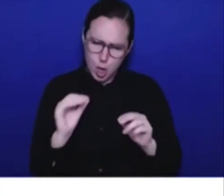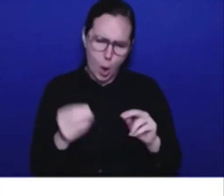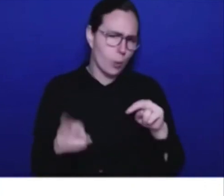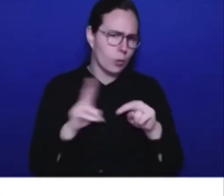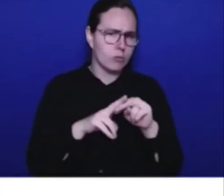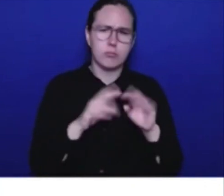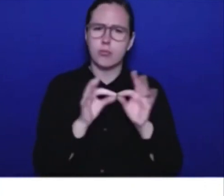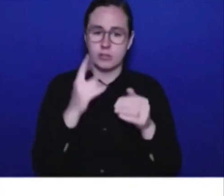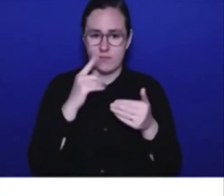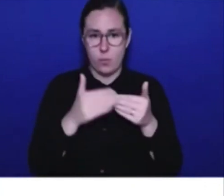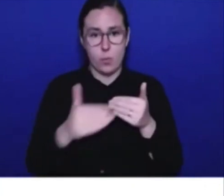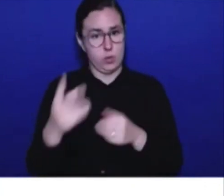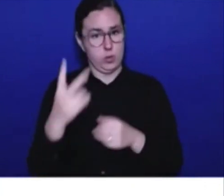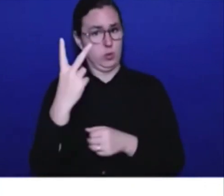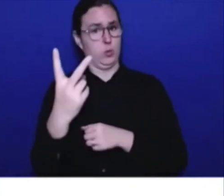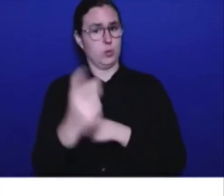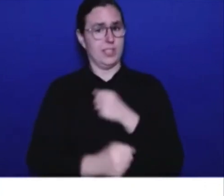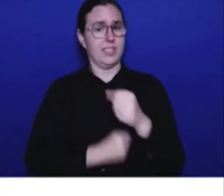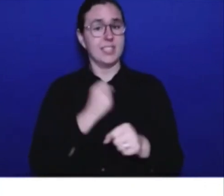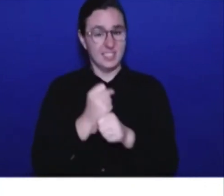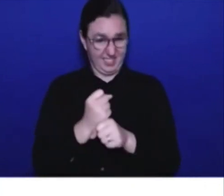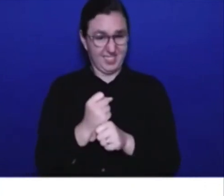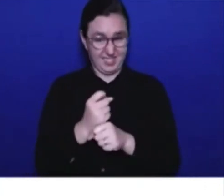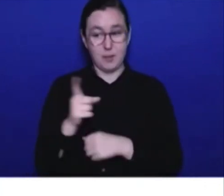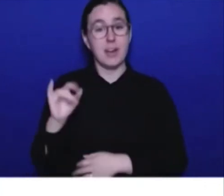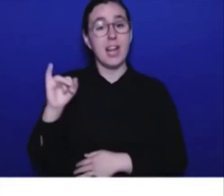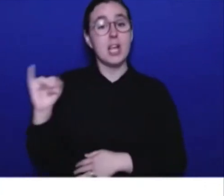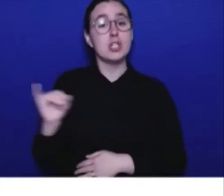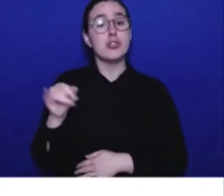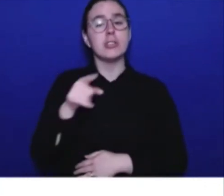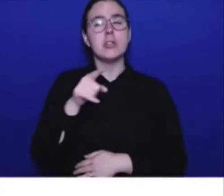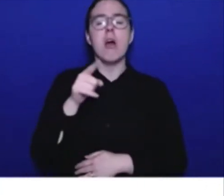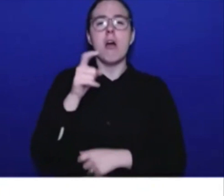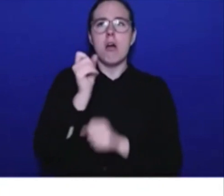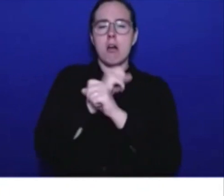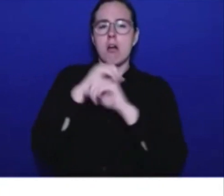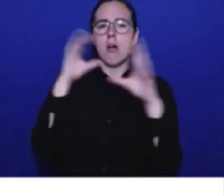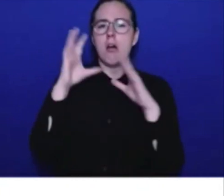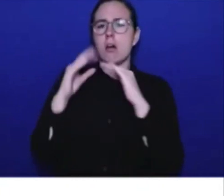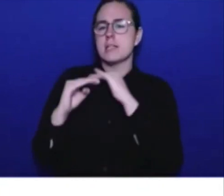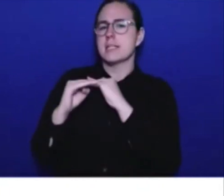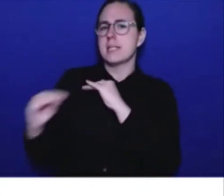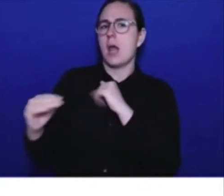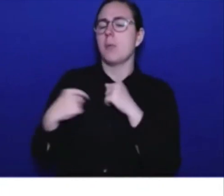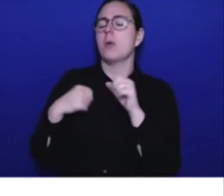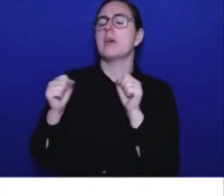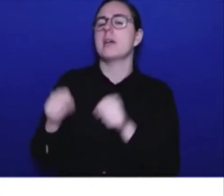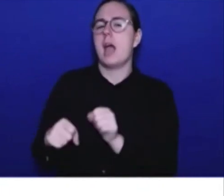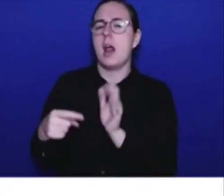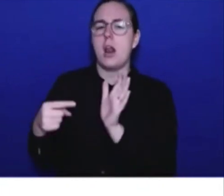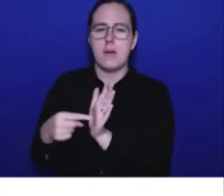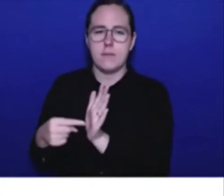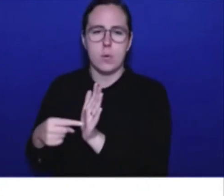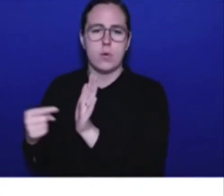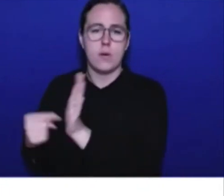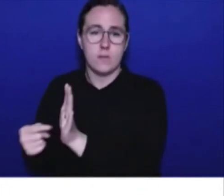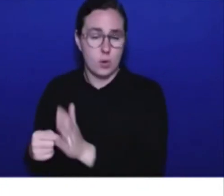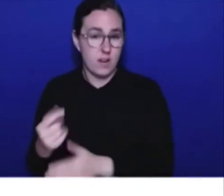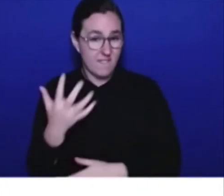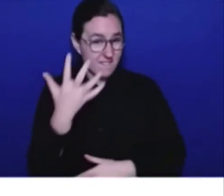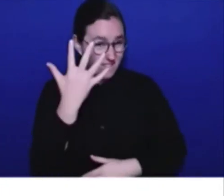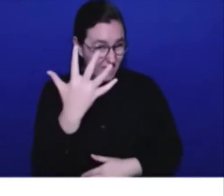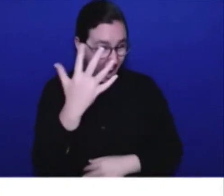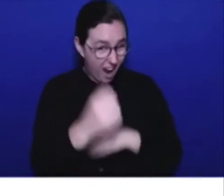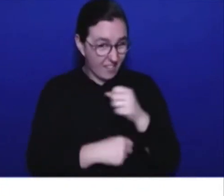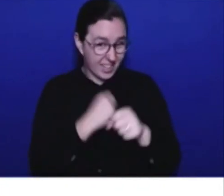people are facing significant cost pressures. This marks five straight years in a row, with no rate increases, and some of the highest